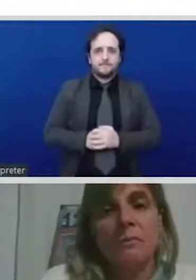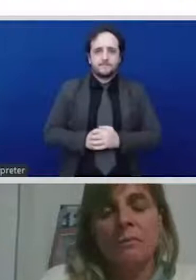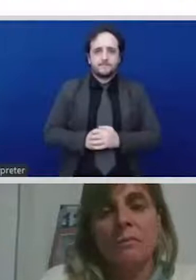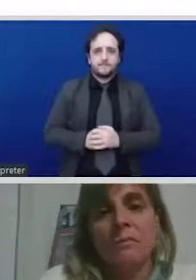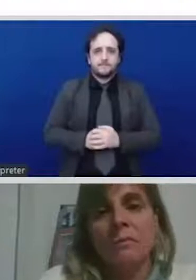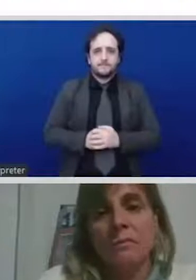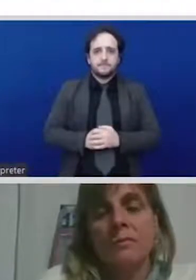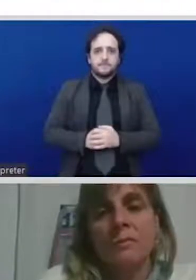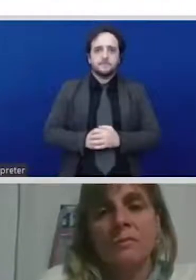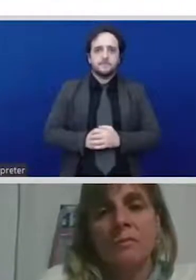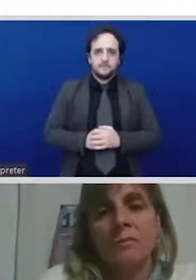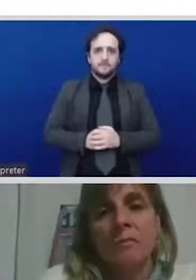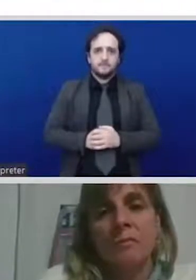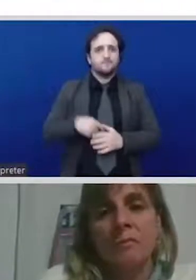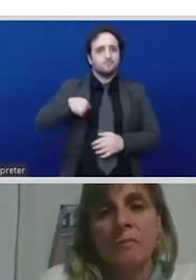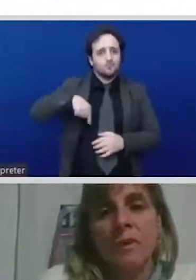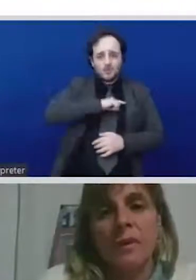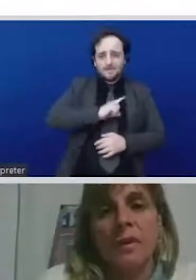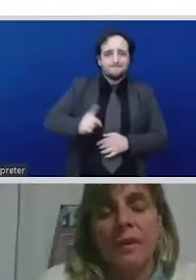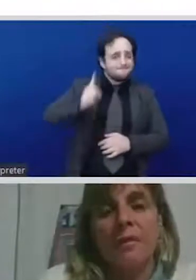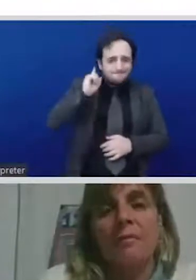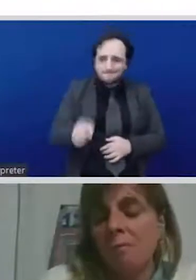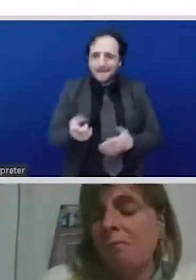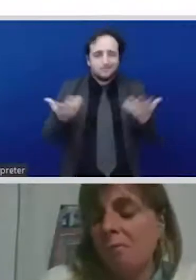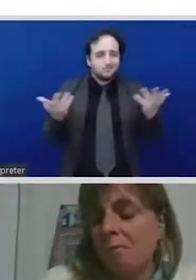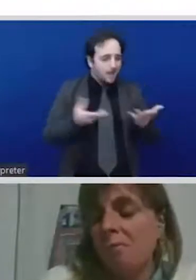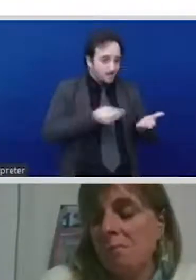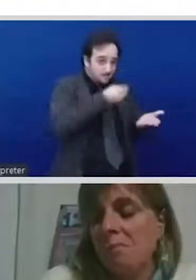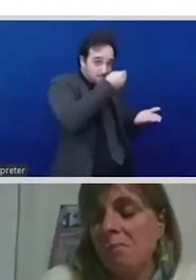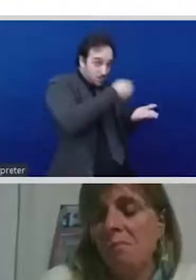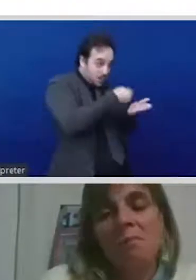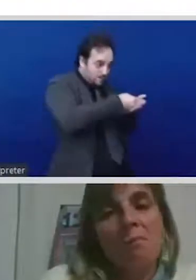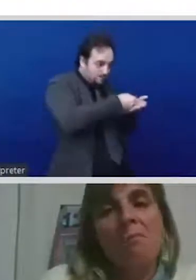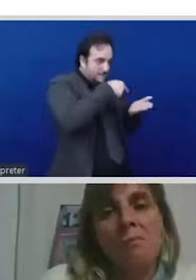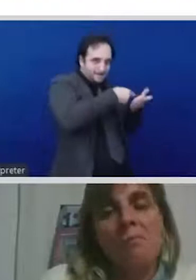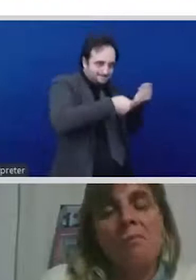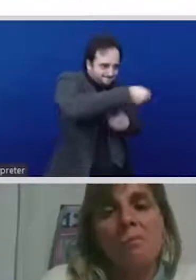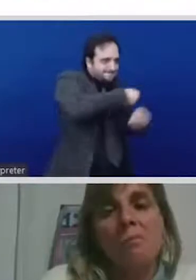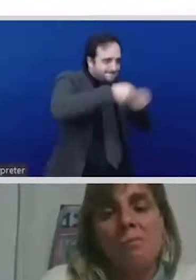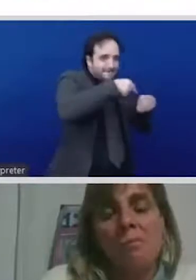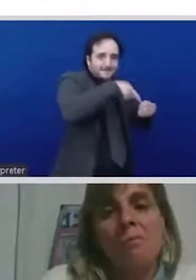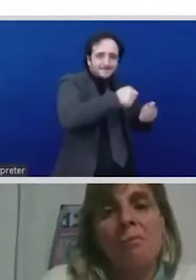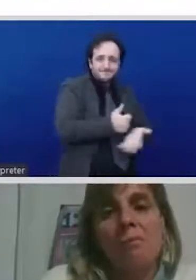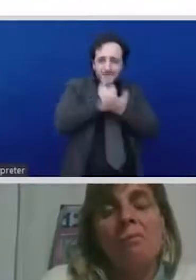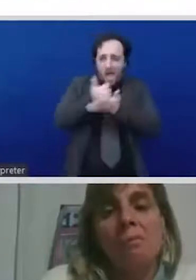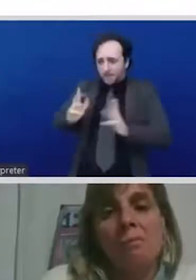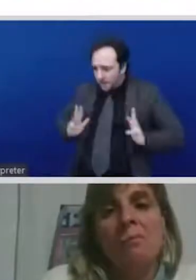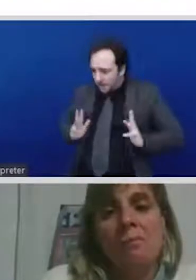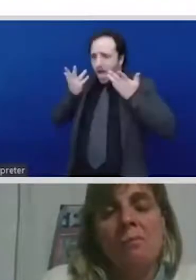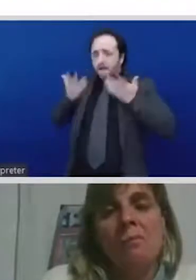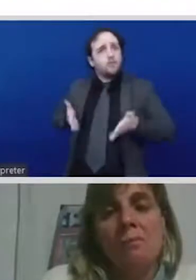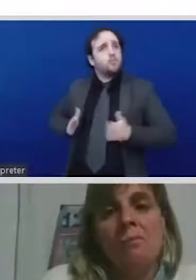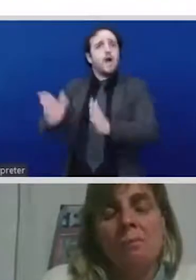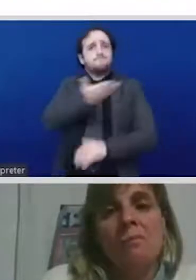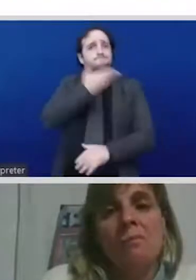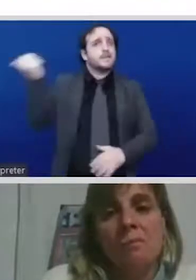exposed to be collapsing and I think many of the other things as Mariam said the pandemic has kind of taken an x-ray to all the